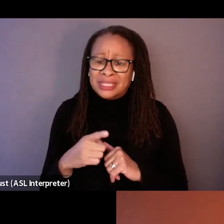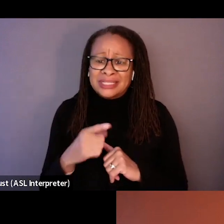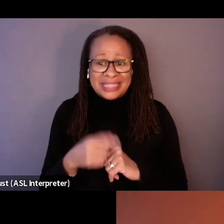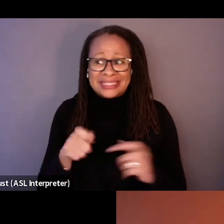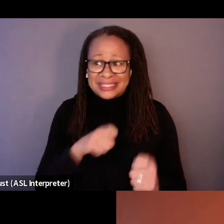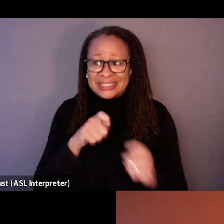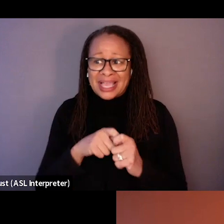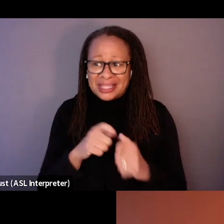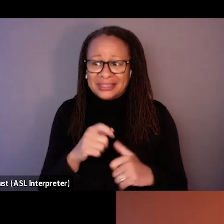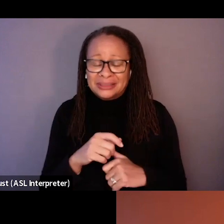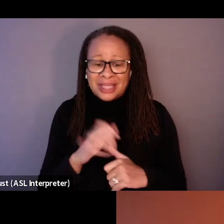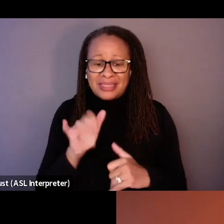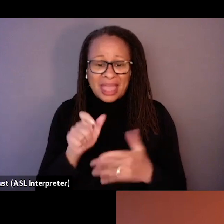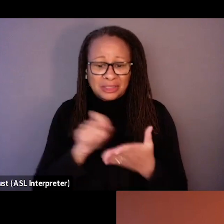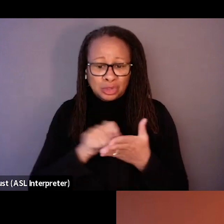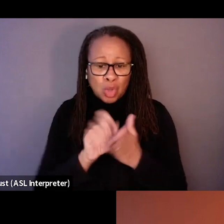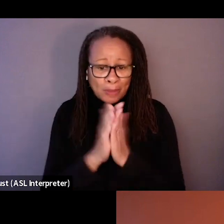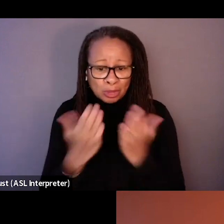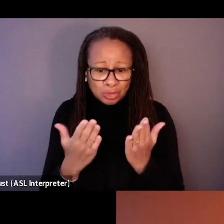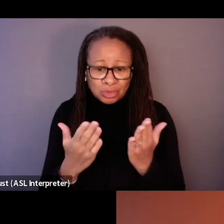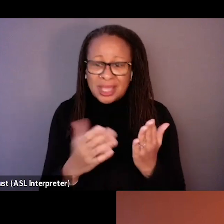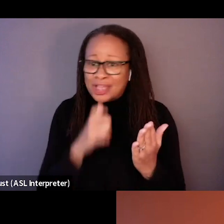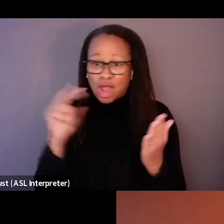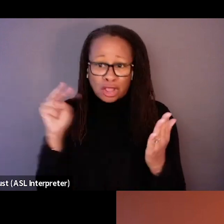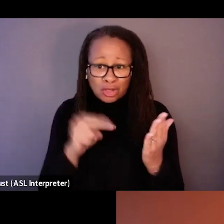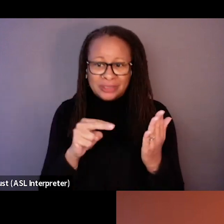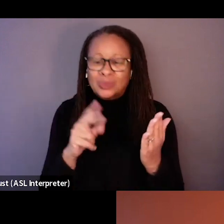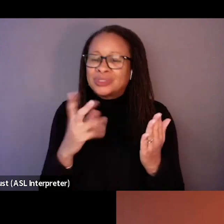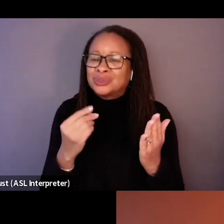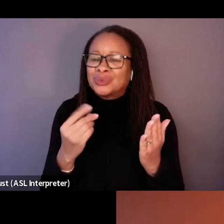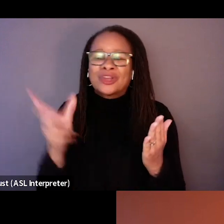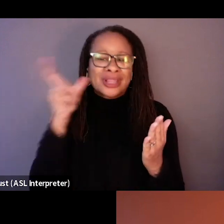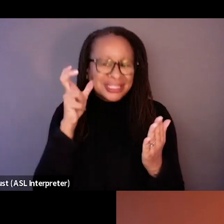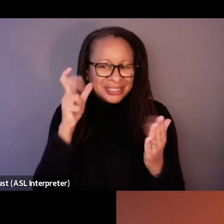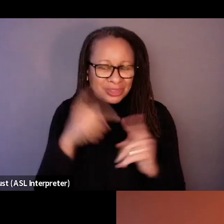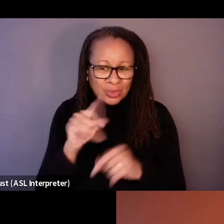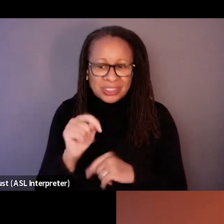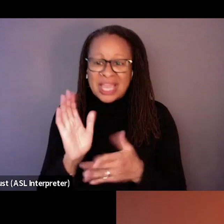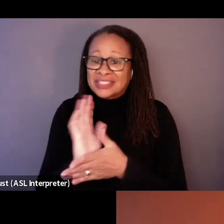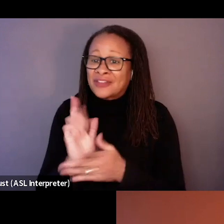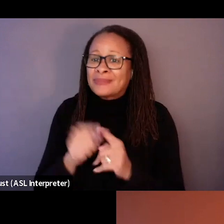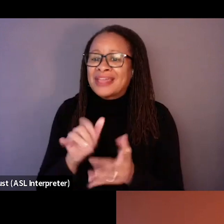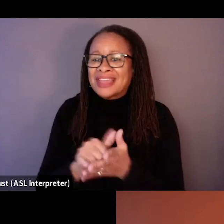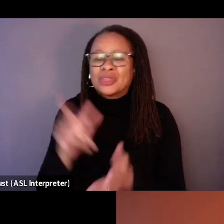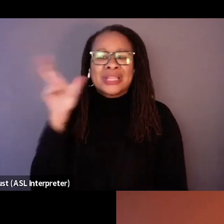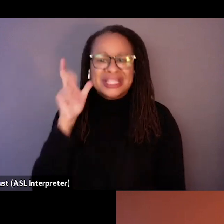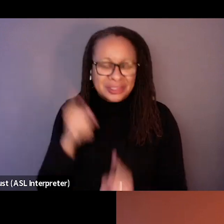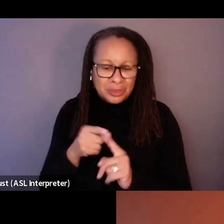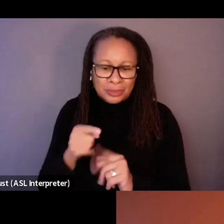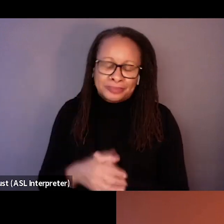exactly black notebooks. You're not looking at it. You're listening to it. It's a film that you listen to and